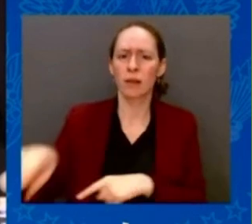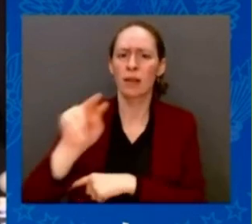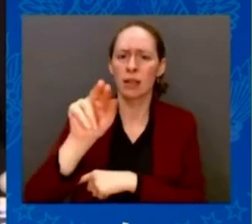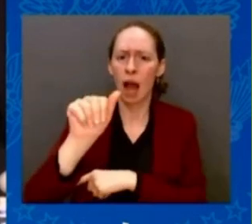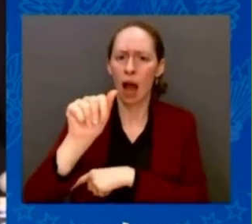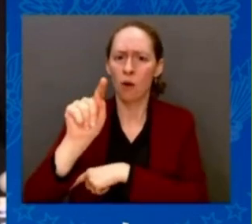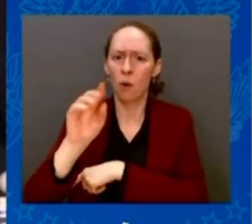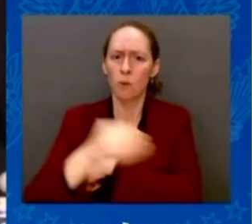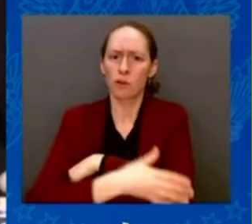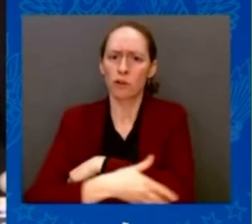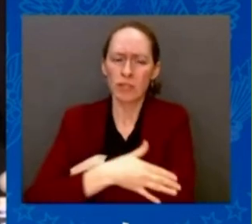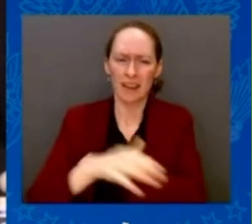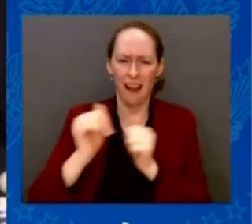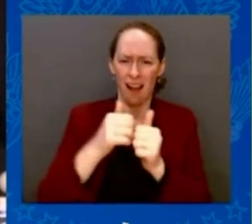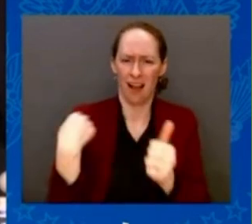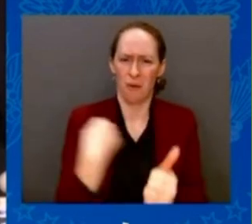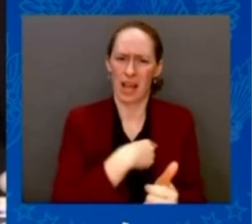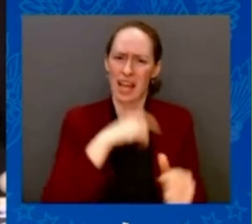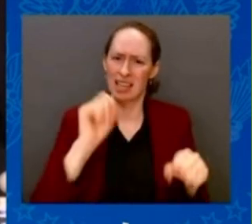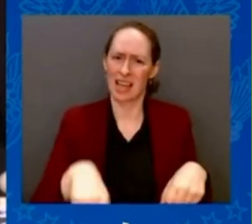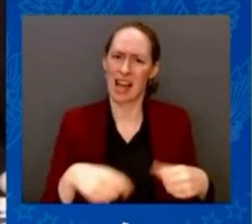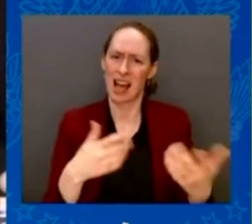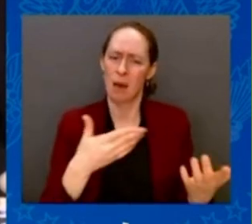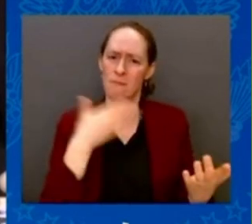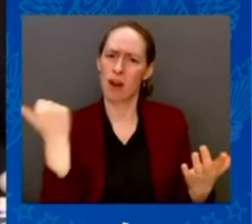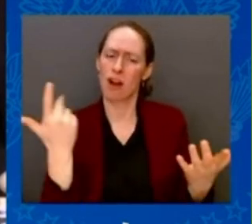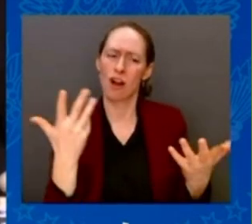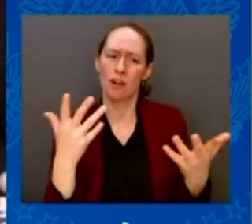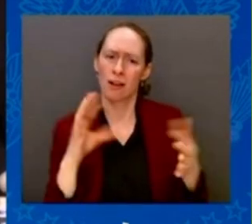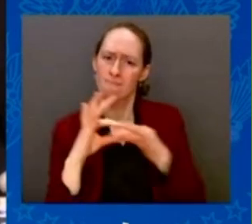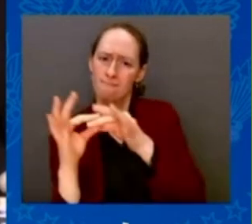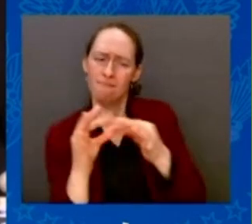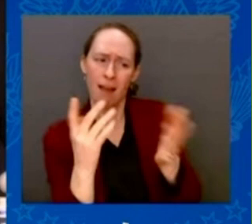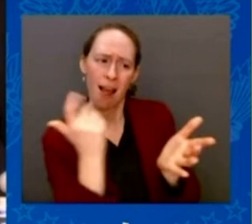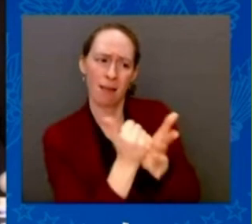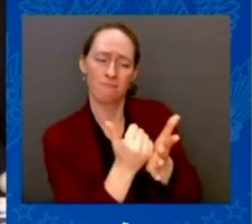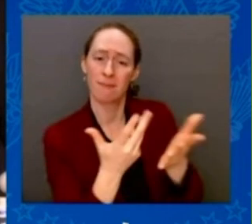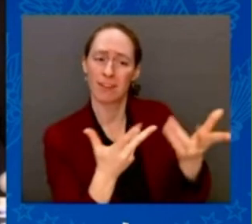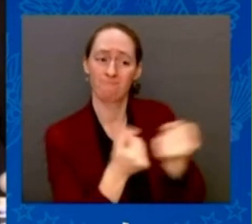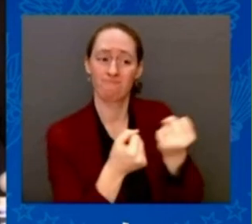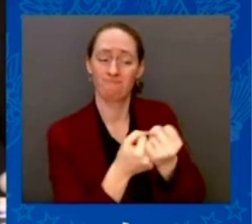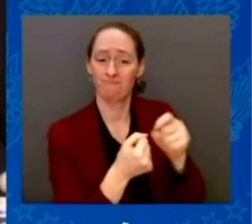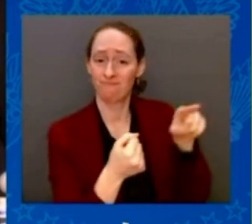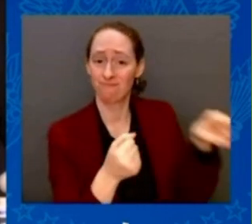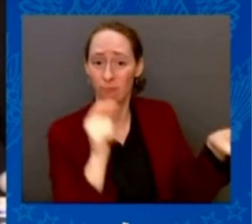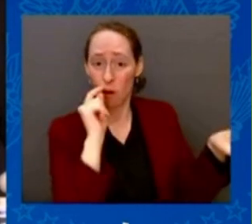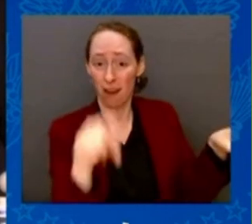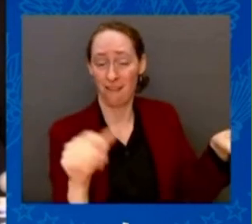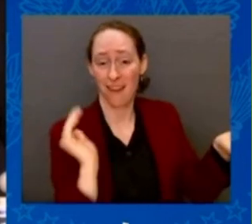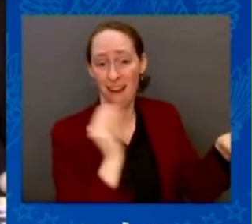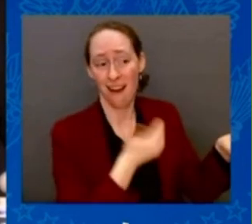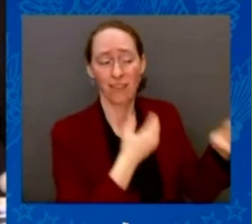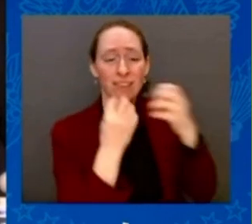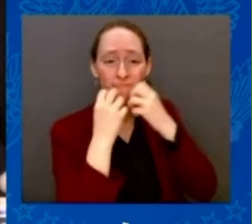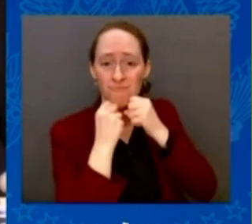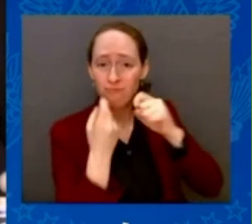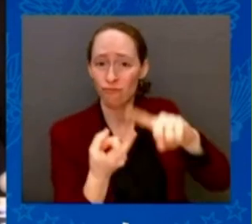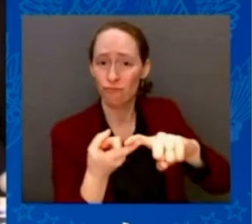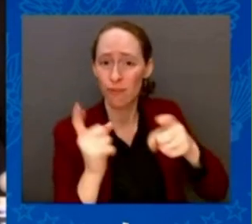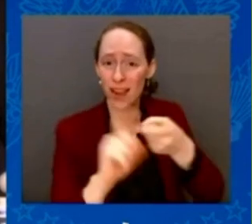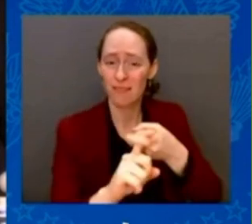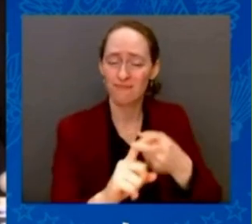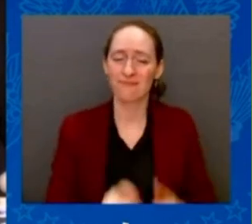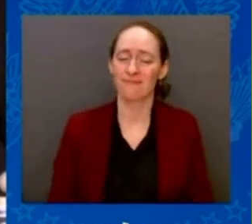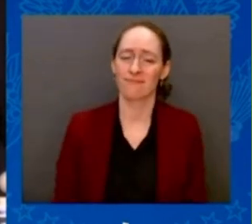What we wish to do today is to think together among closest allies